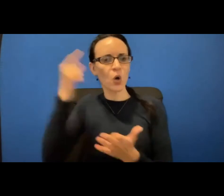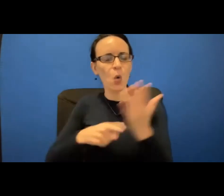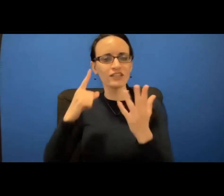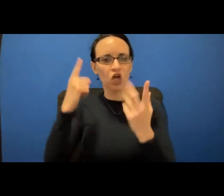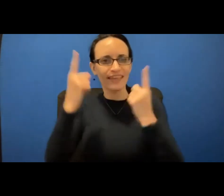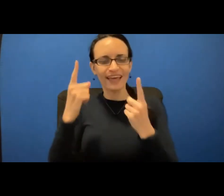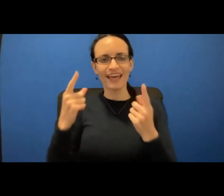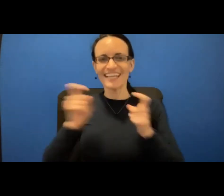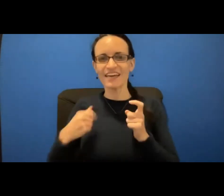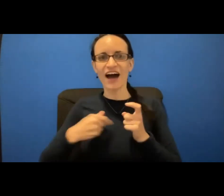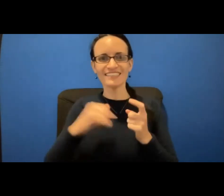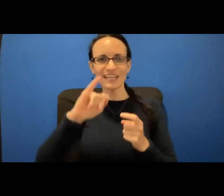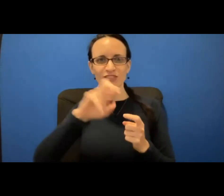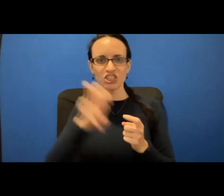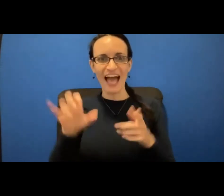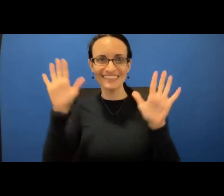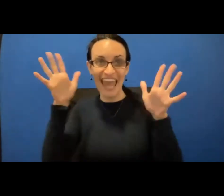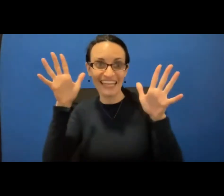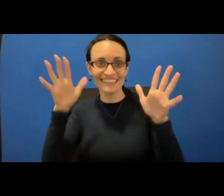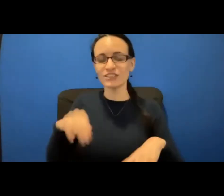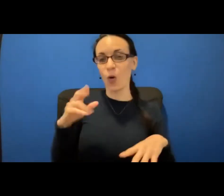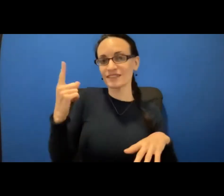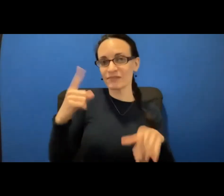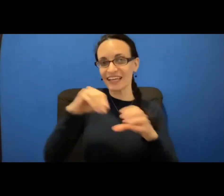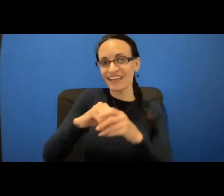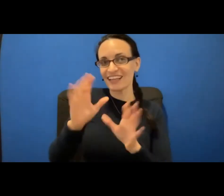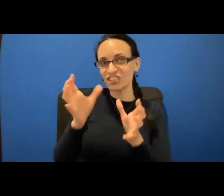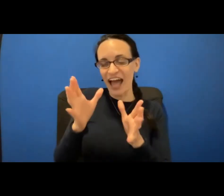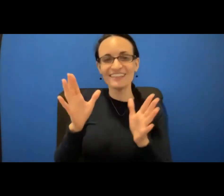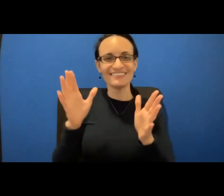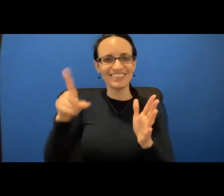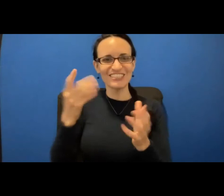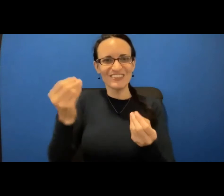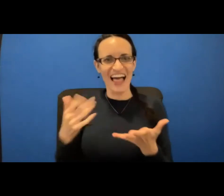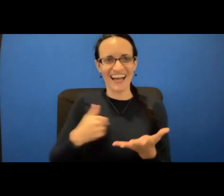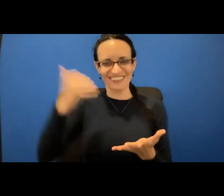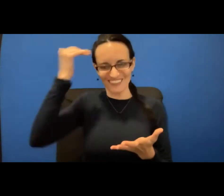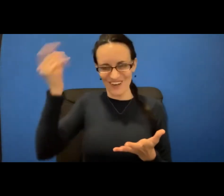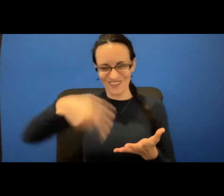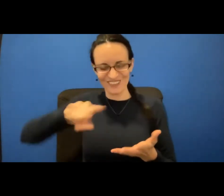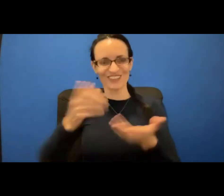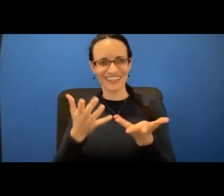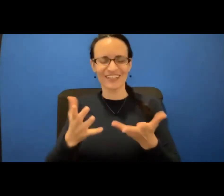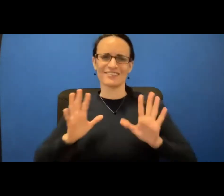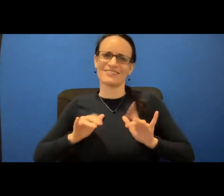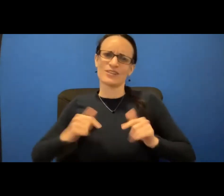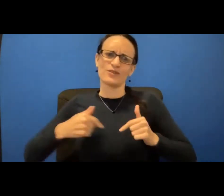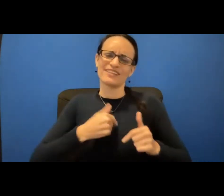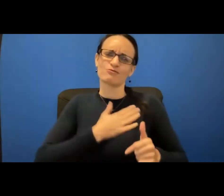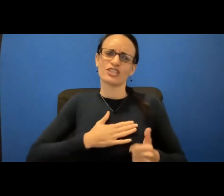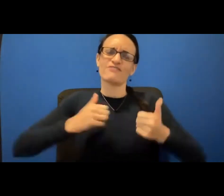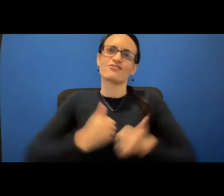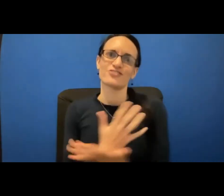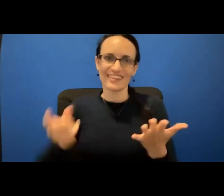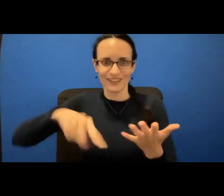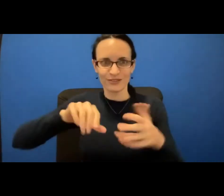hands in the chat just to let us know that you're here. And thank you. Yes, we appreciate everything you guys are doing. First, let's take a